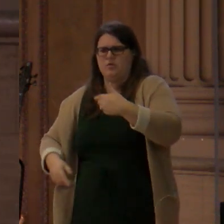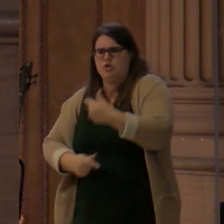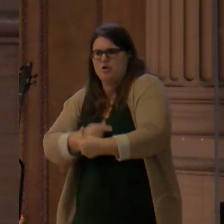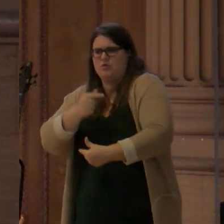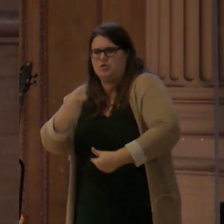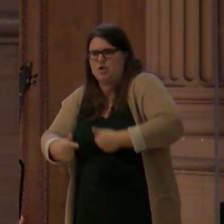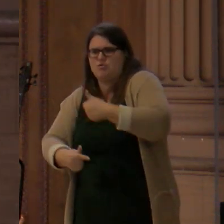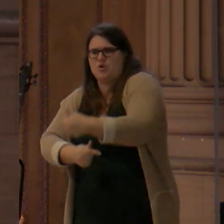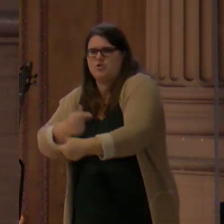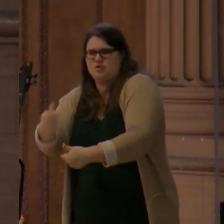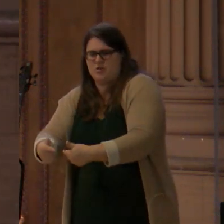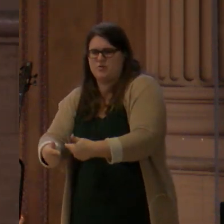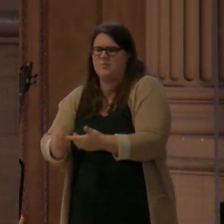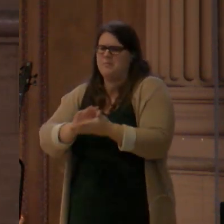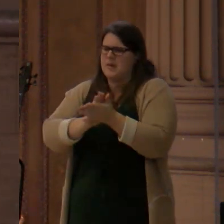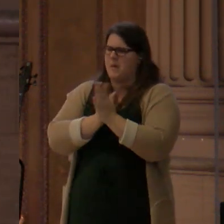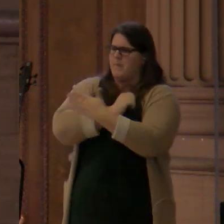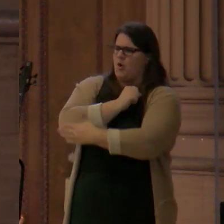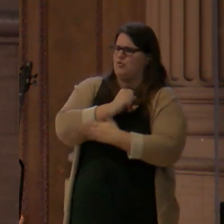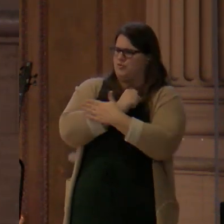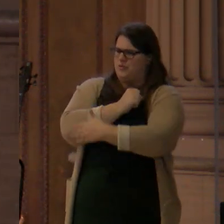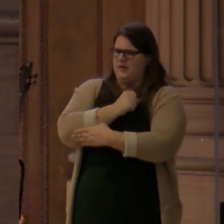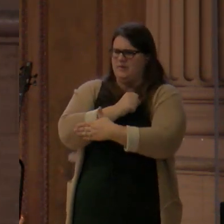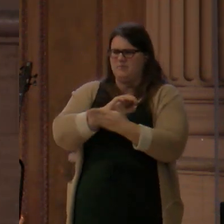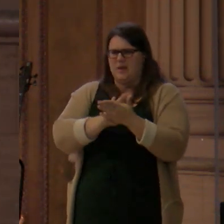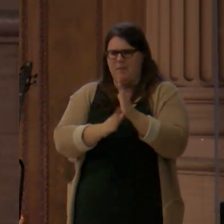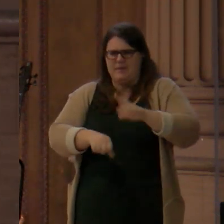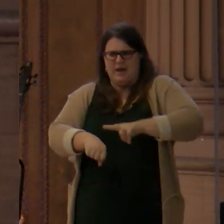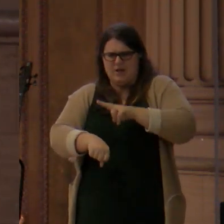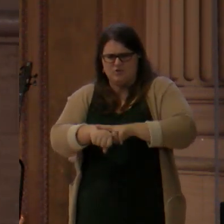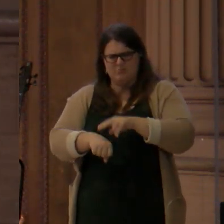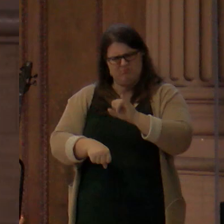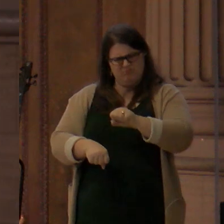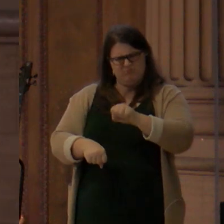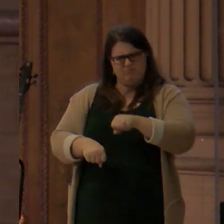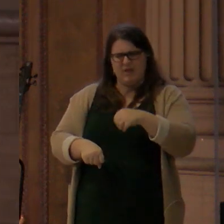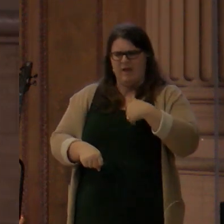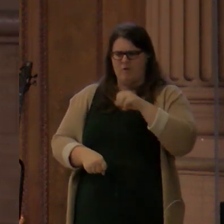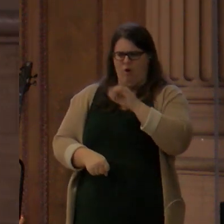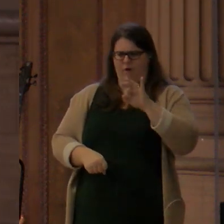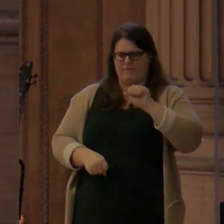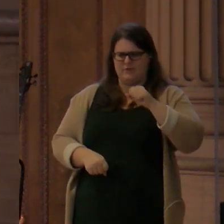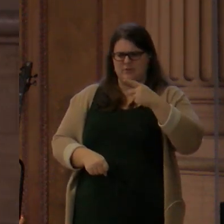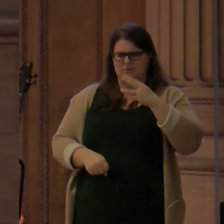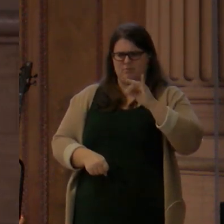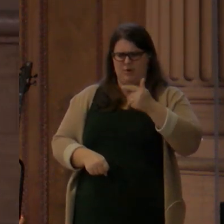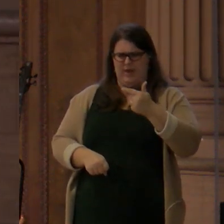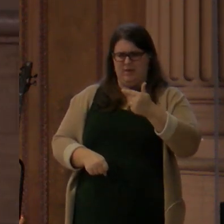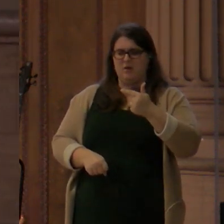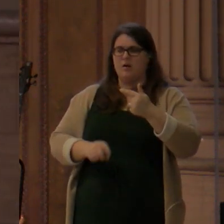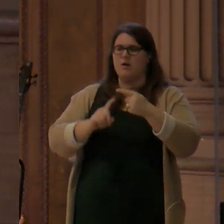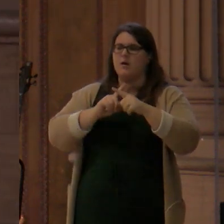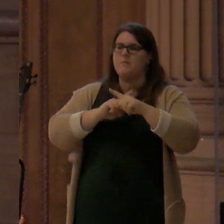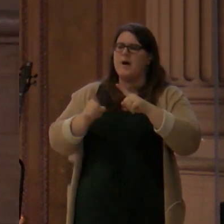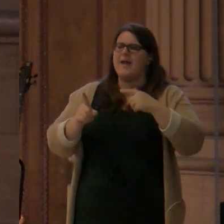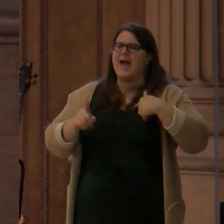nation out of the man Abraham. But then we learn later in the New Testament that there's actually a true seed, a true offspring,